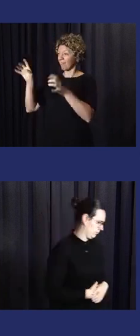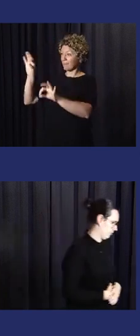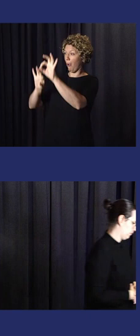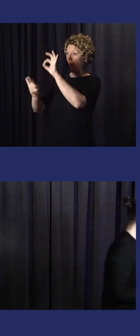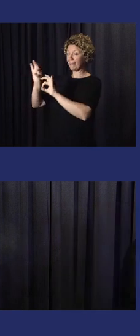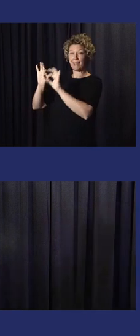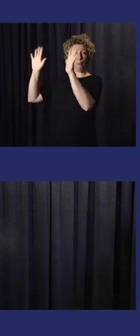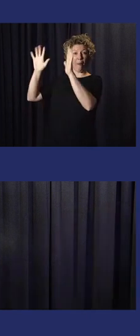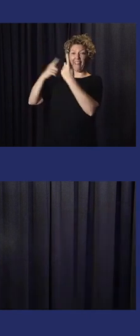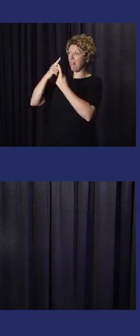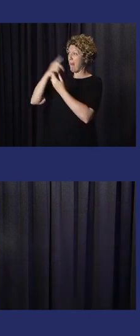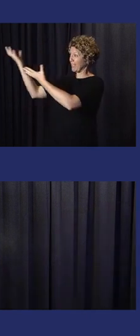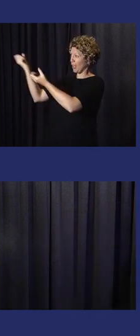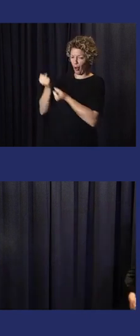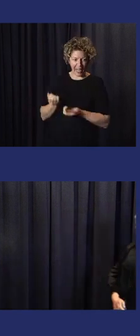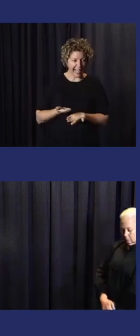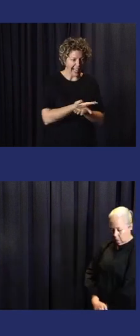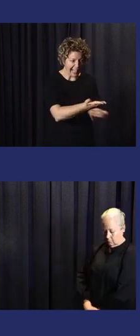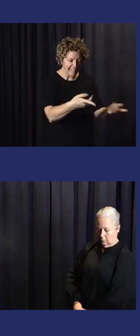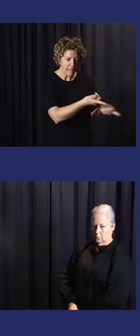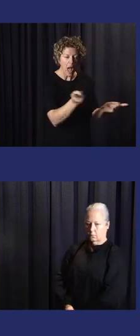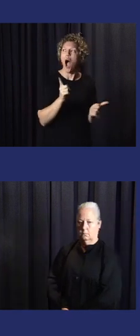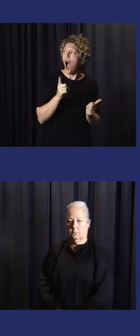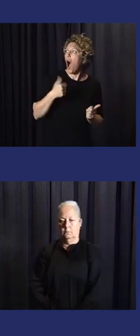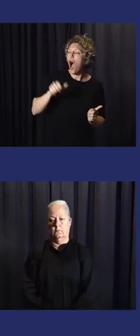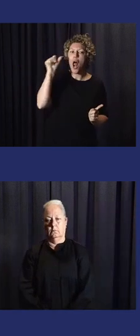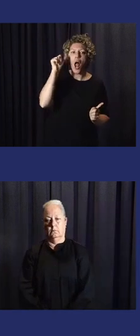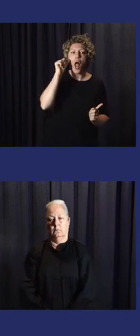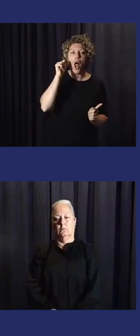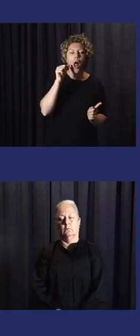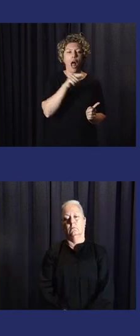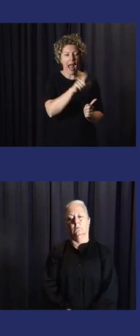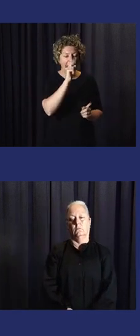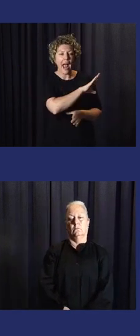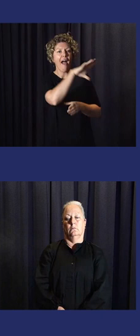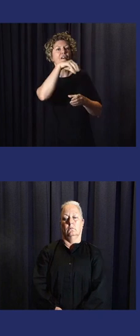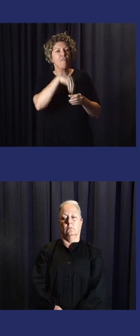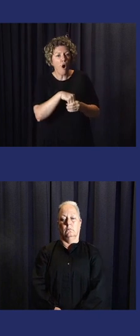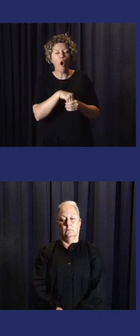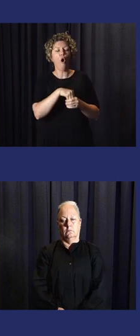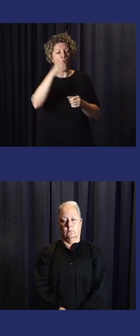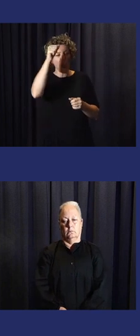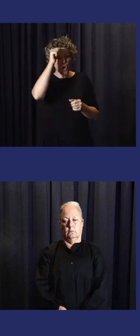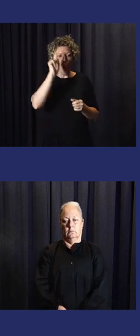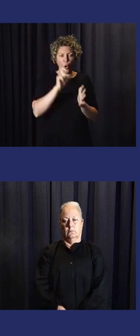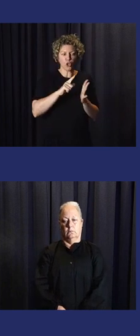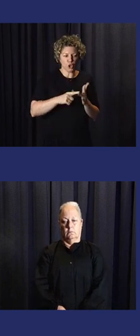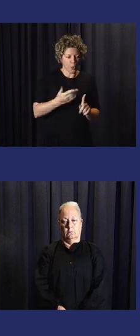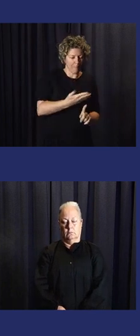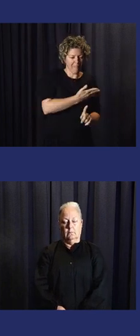indigenous knowledge. We should be bringing scientific knowledge to the community indigenous learners for